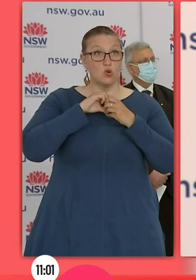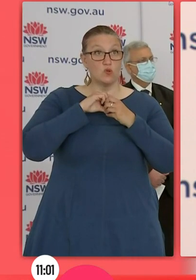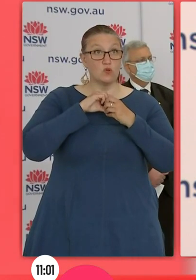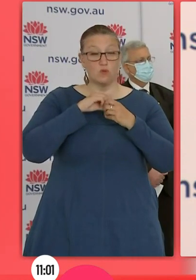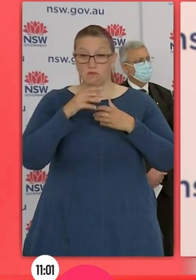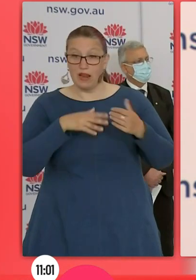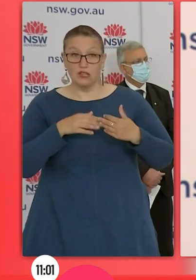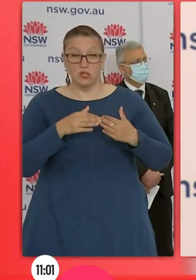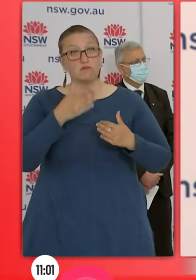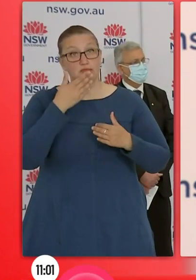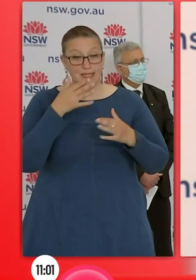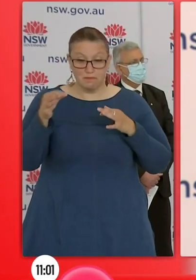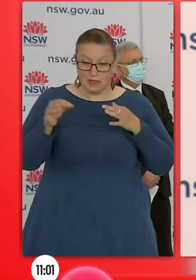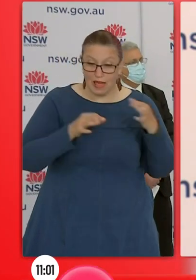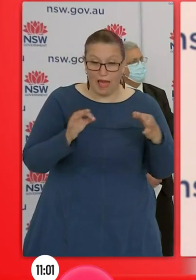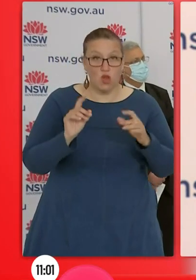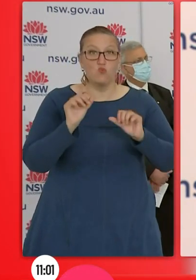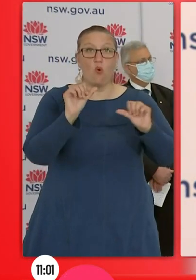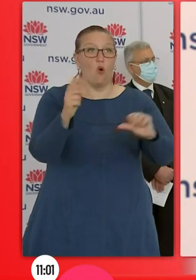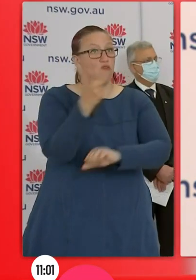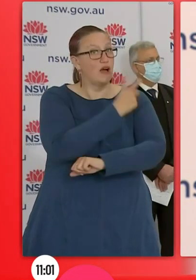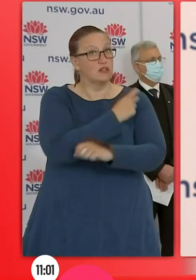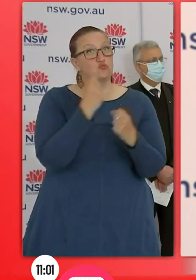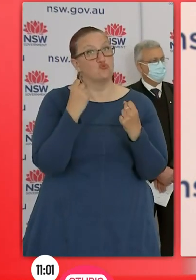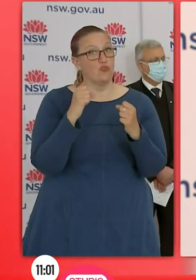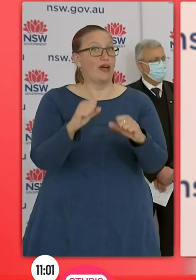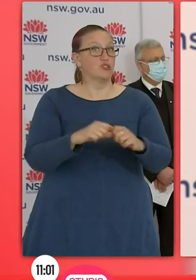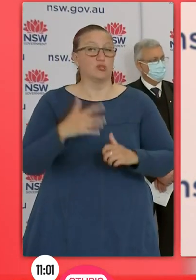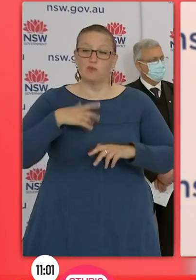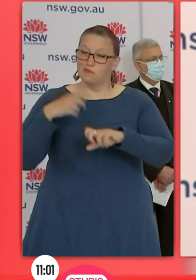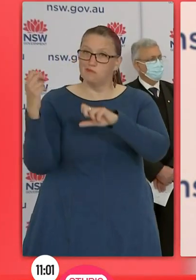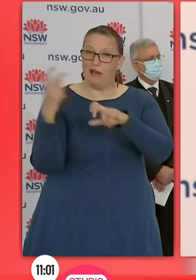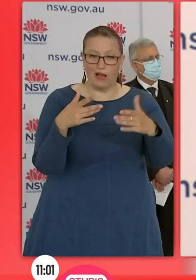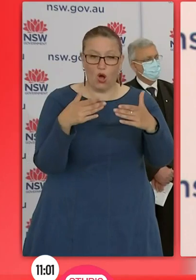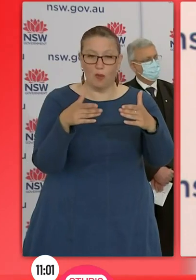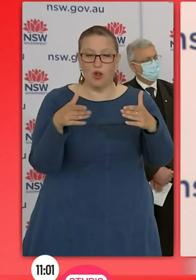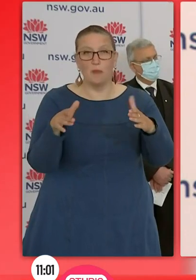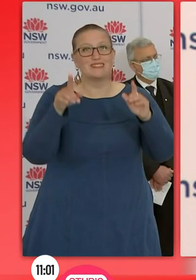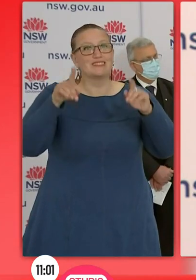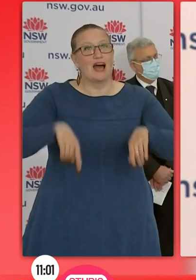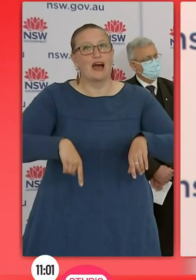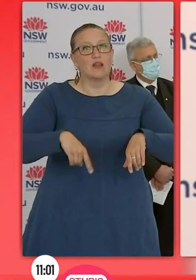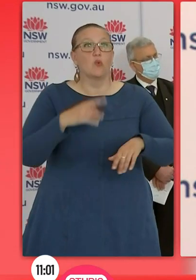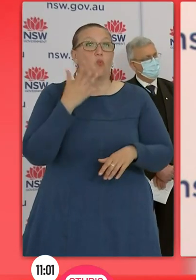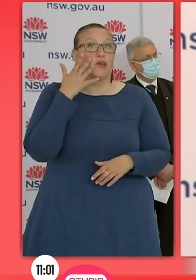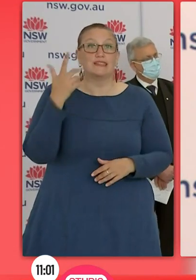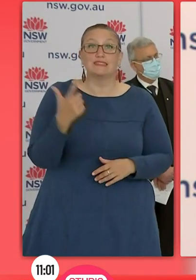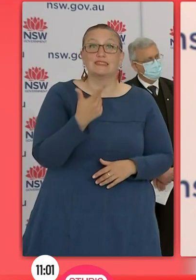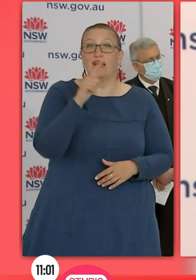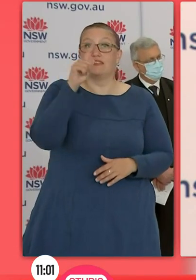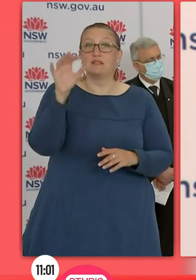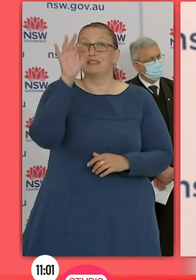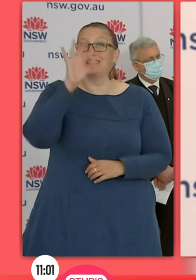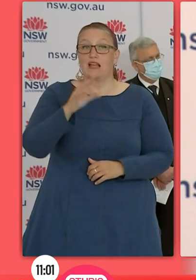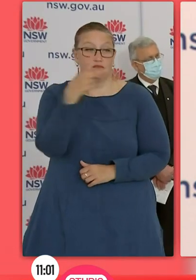to life at 70% double dose vaccination which we anticipate will happen somewhere around the middle of October and that's certainly the date we're working